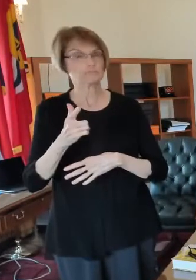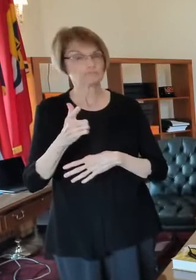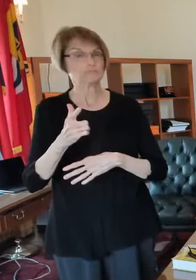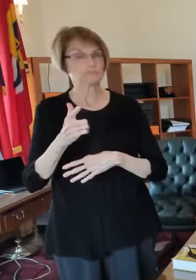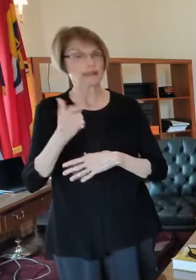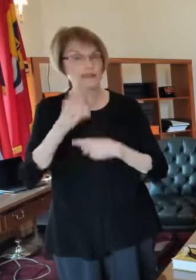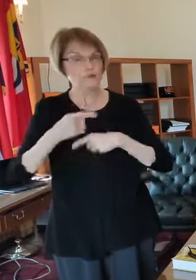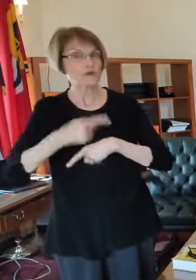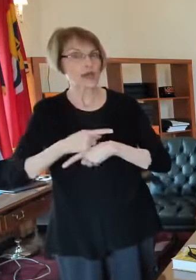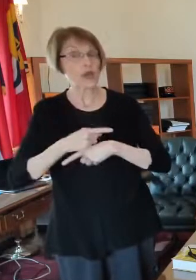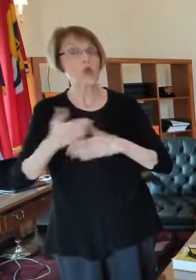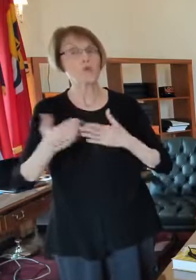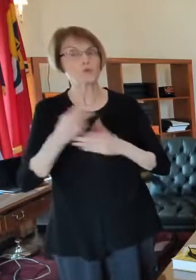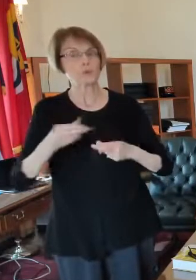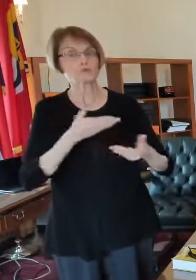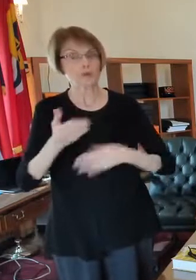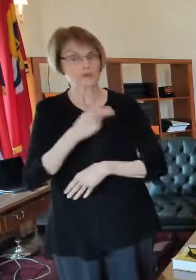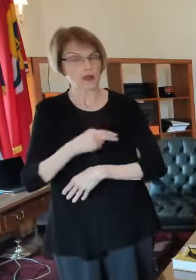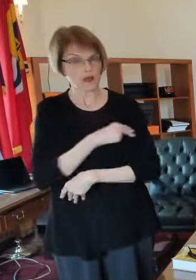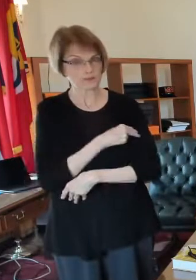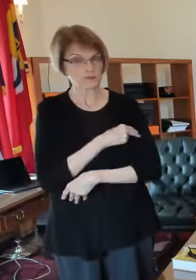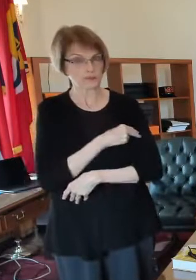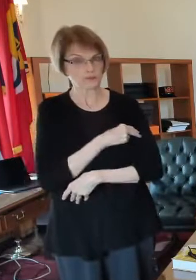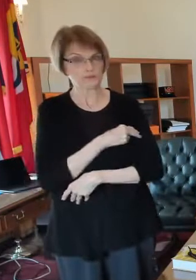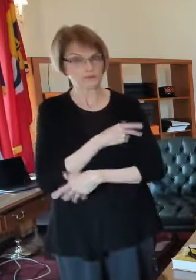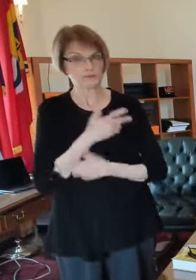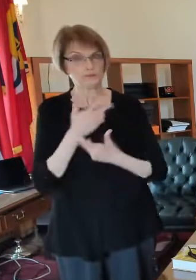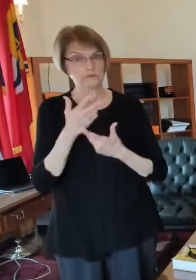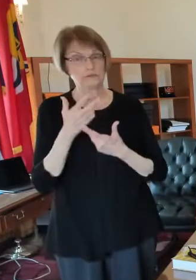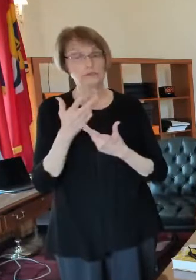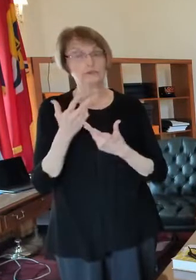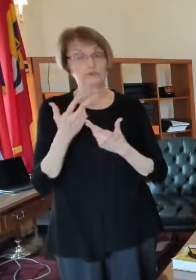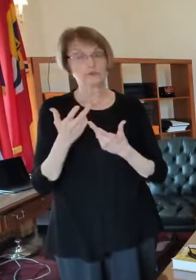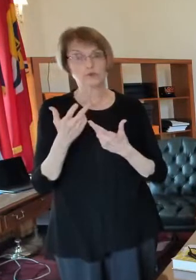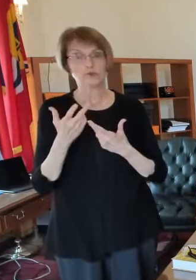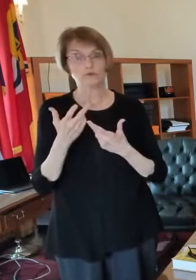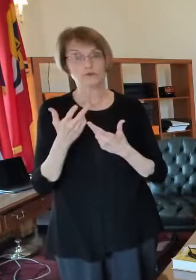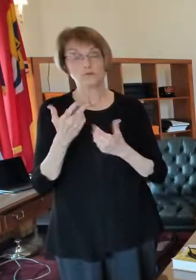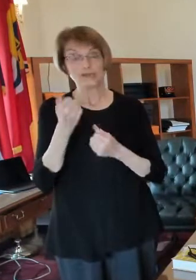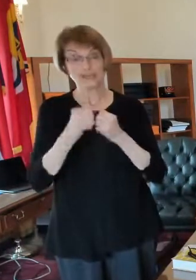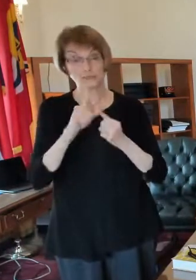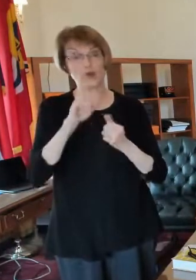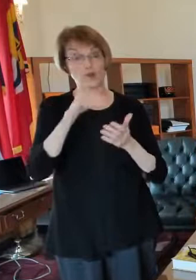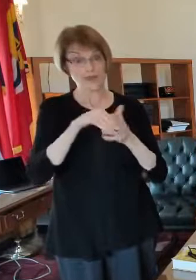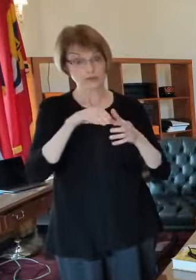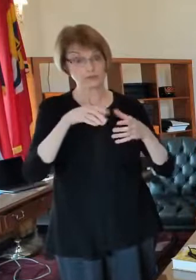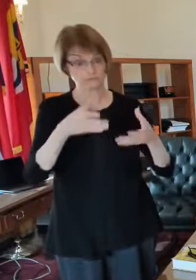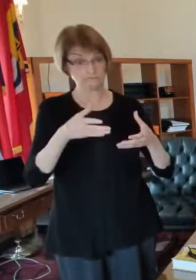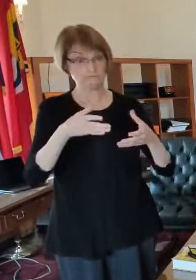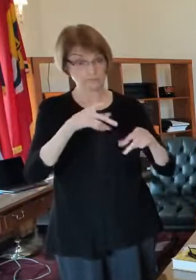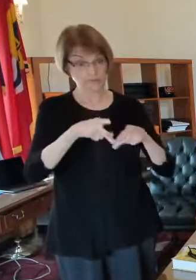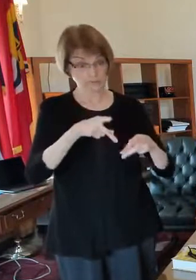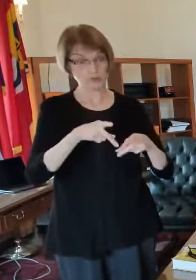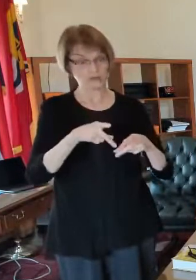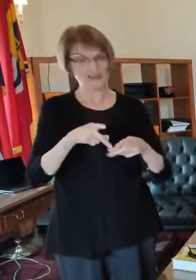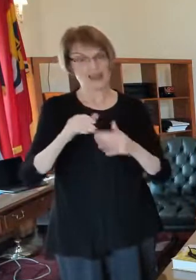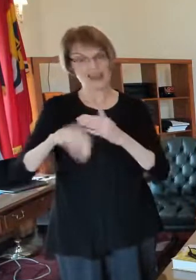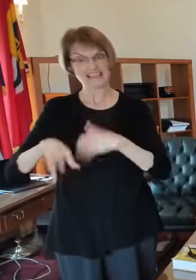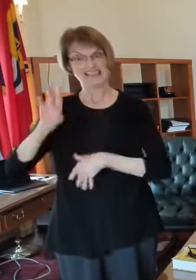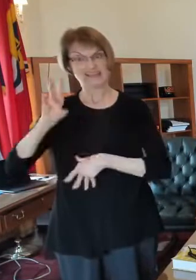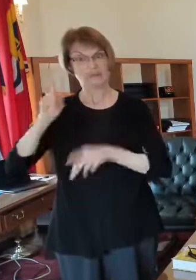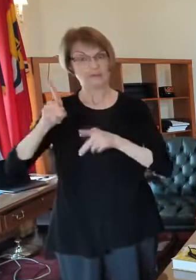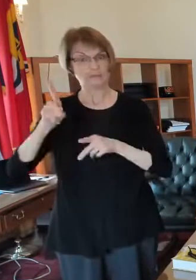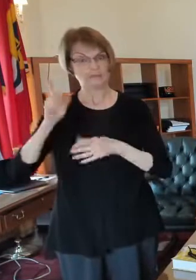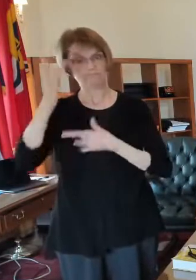per day that is less than seven new cases per 100,000 people when you compare